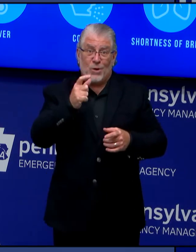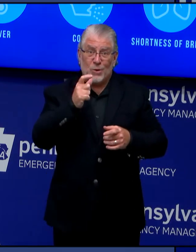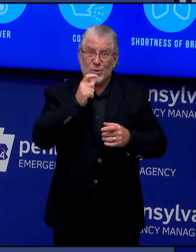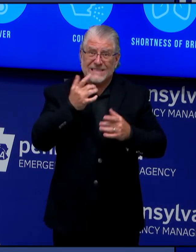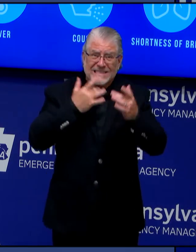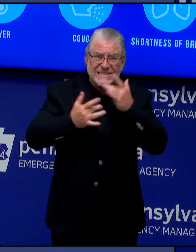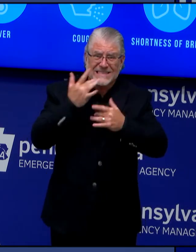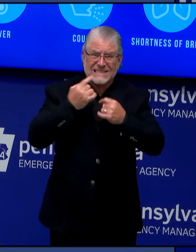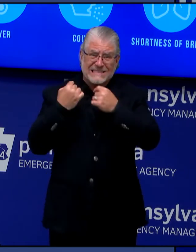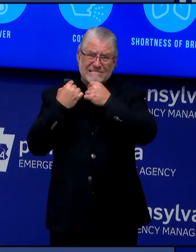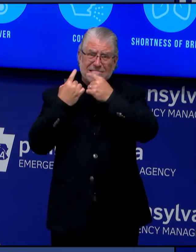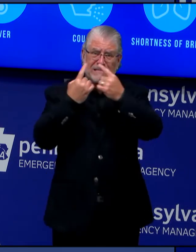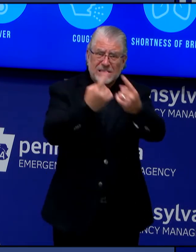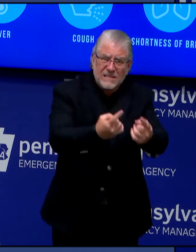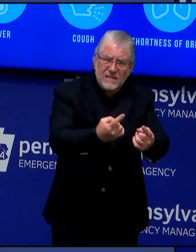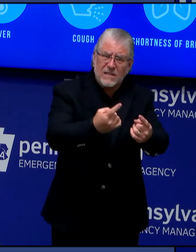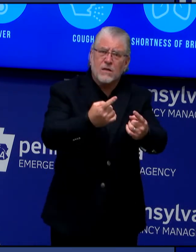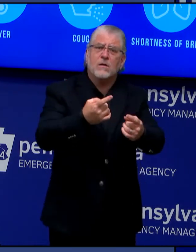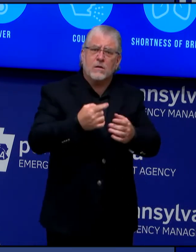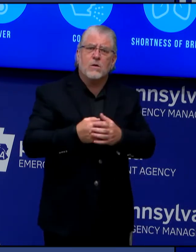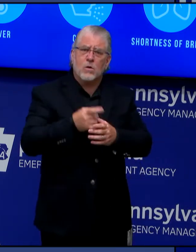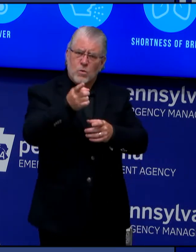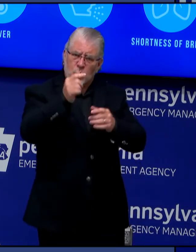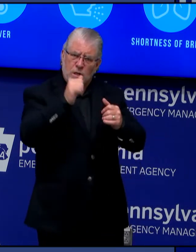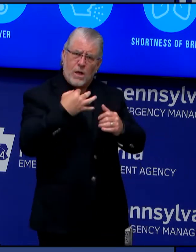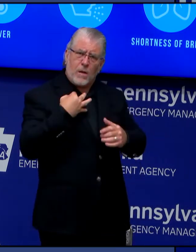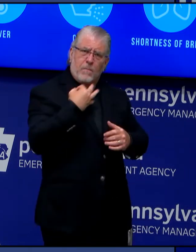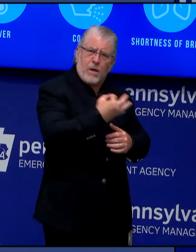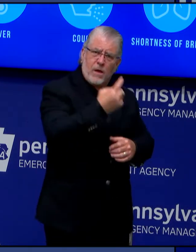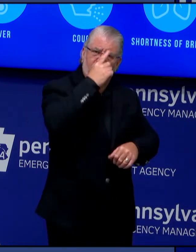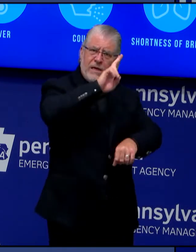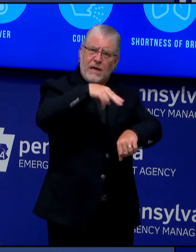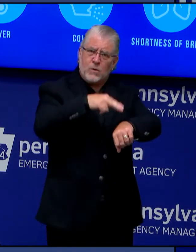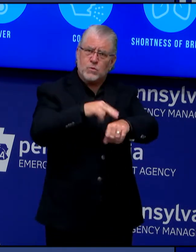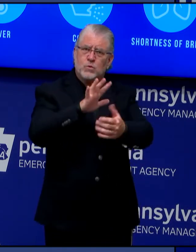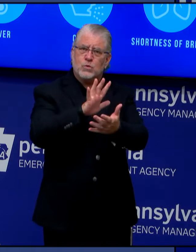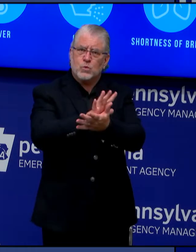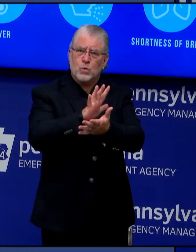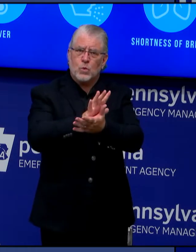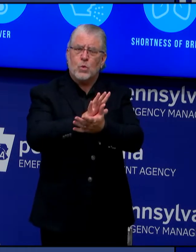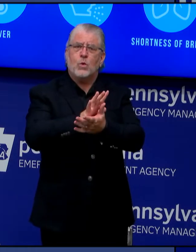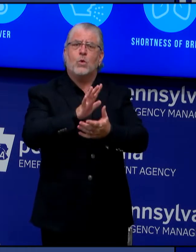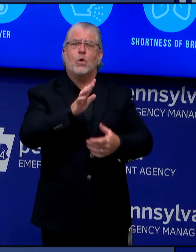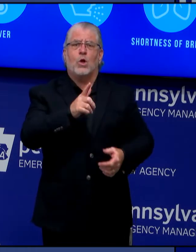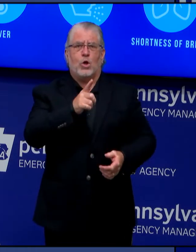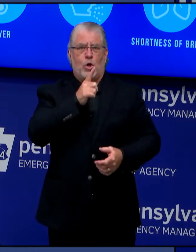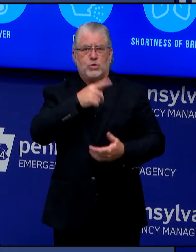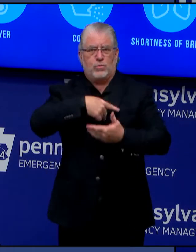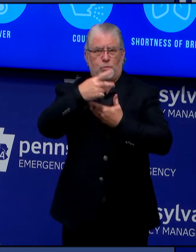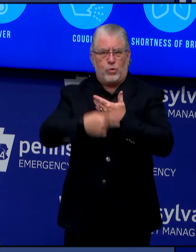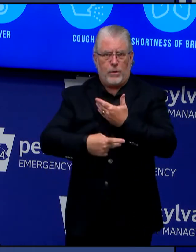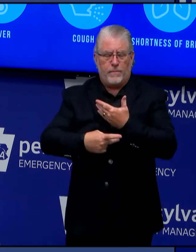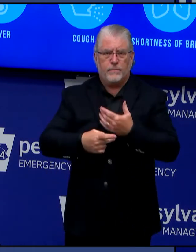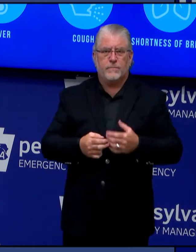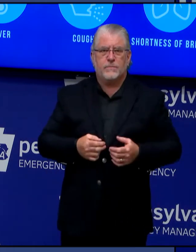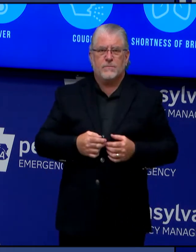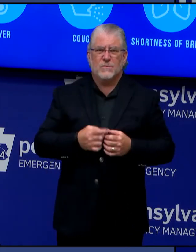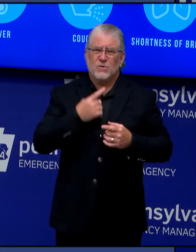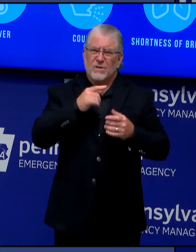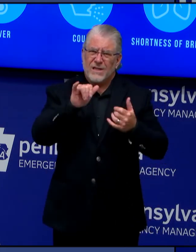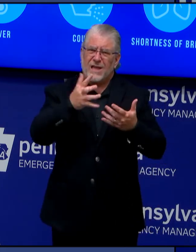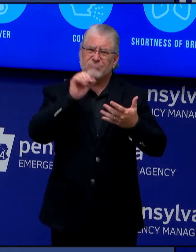eligible, receive PEBT benefits. Again, Pennsylvanians can apply for each of these programs online